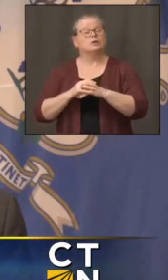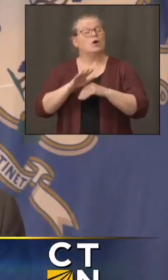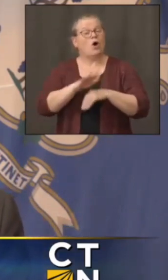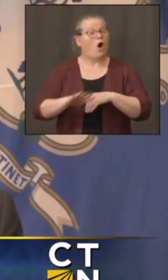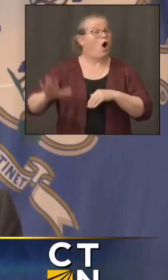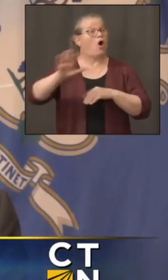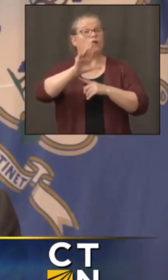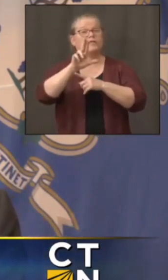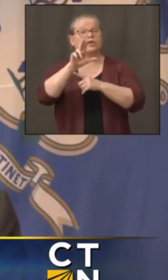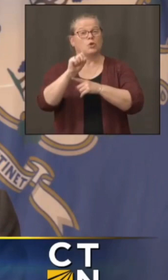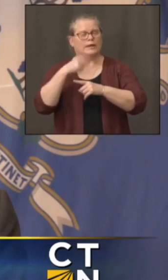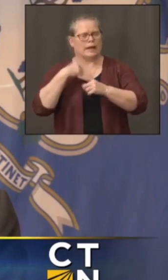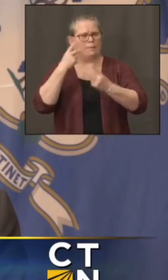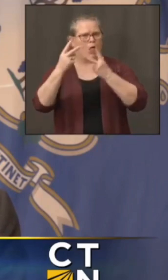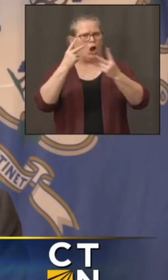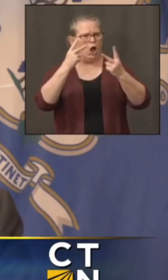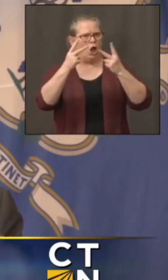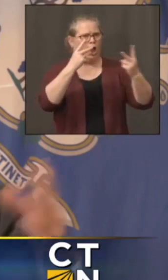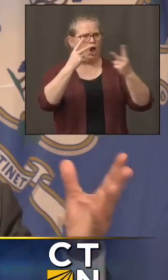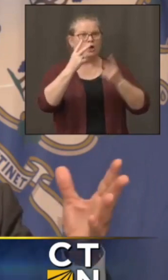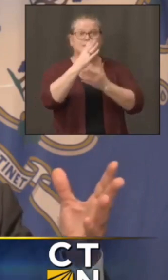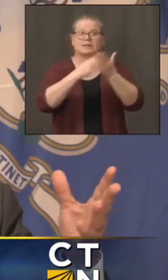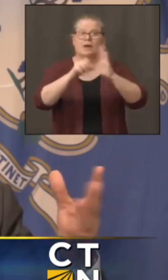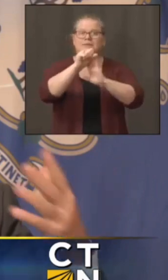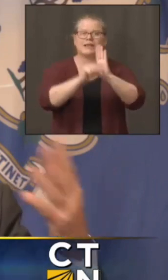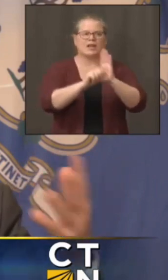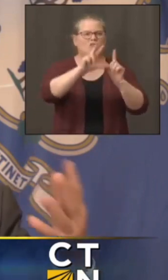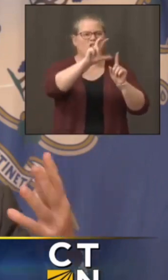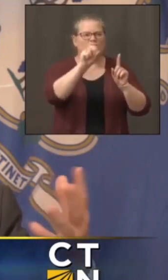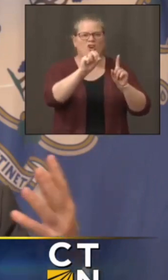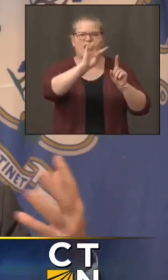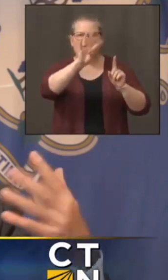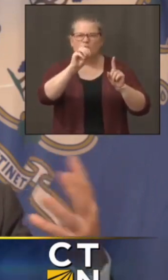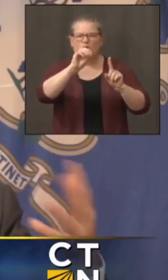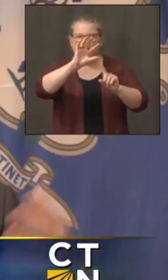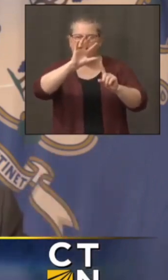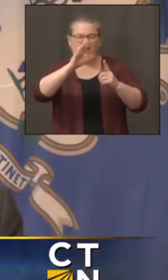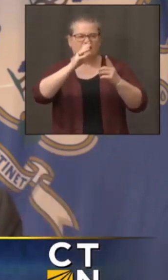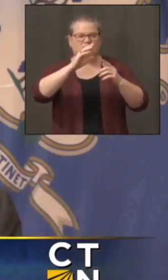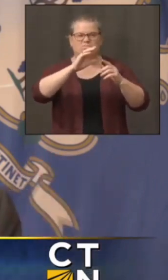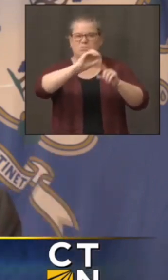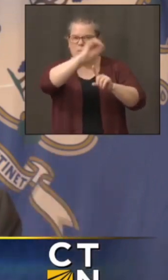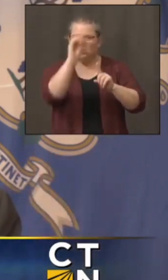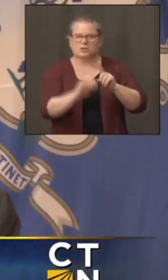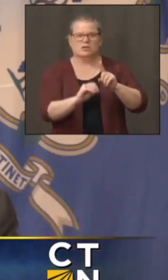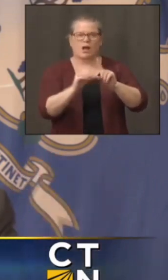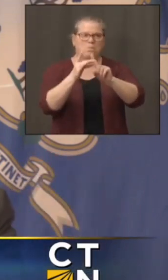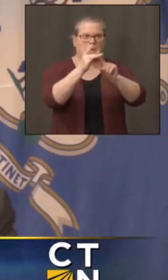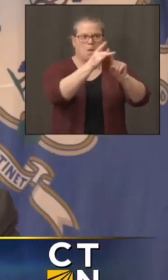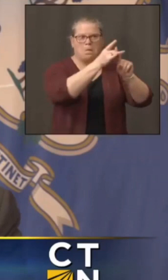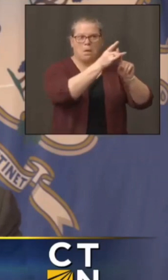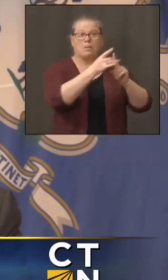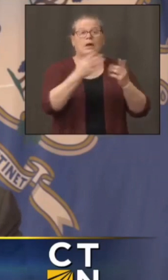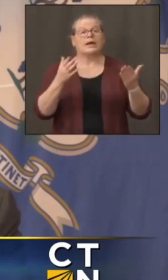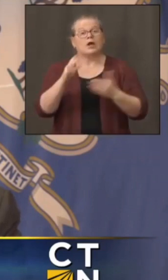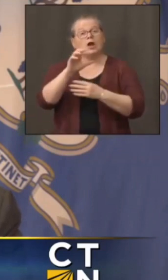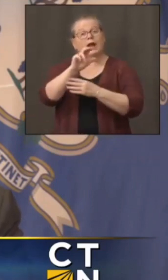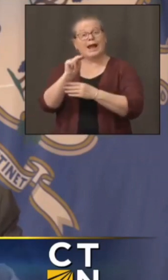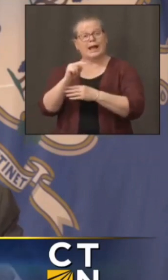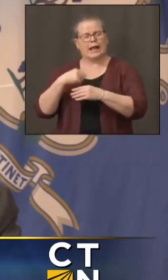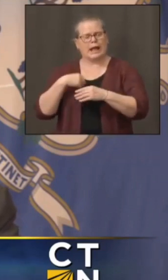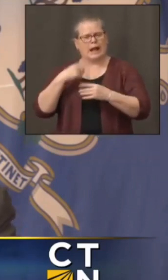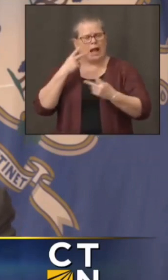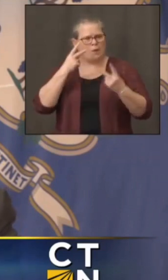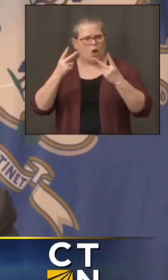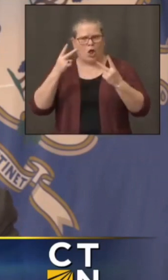20%, 30%, 40% positivity. I see my neighbors. I've got, we've got great neighbors here in Connecticut. We've been really